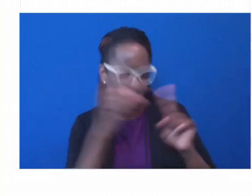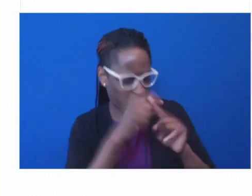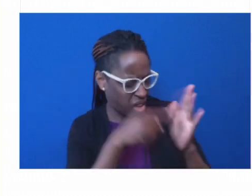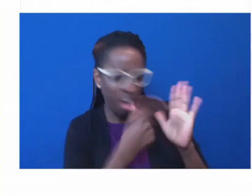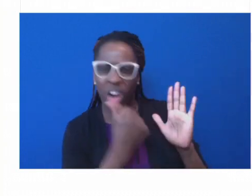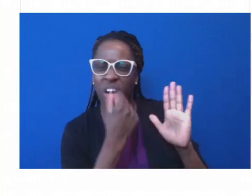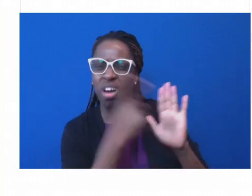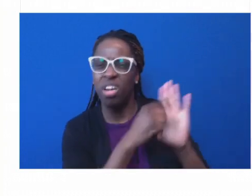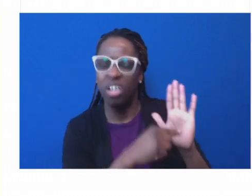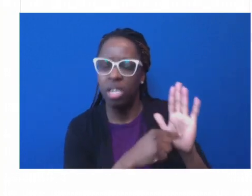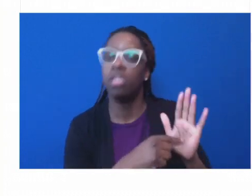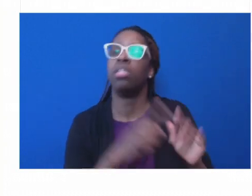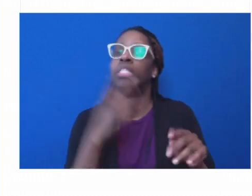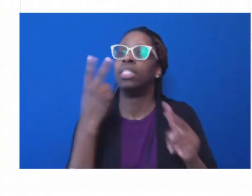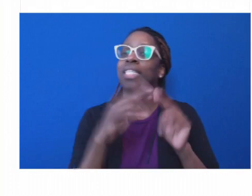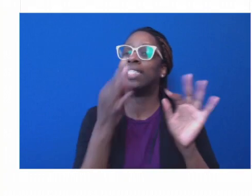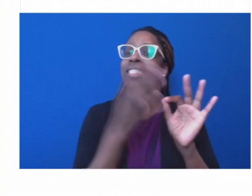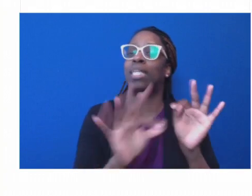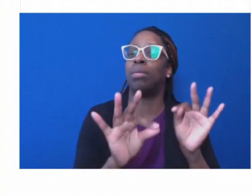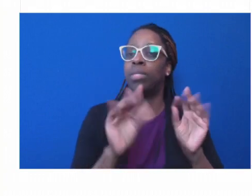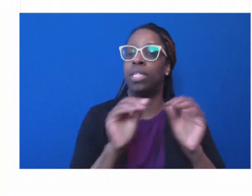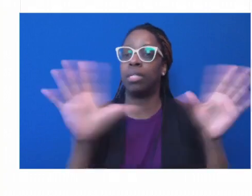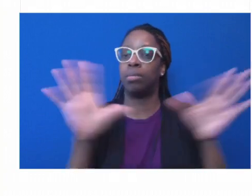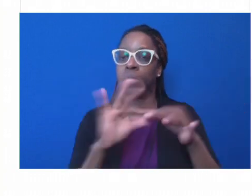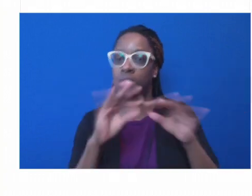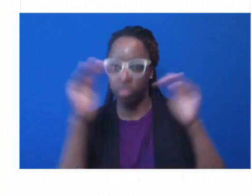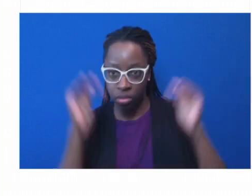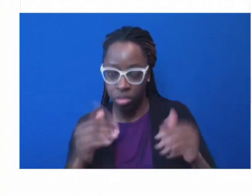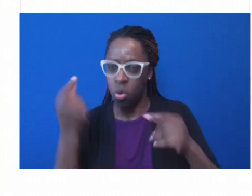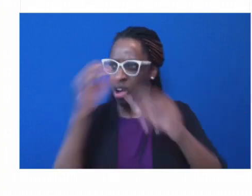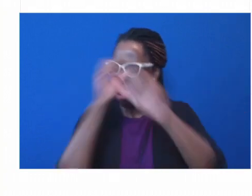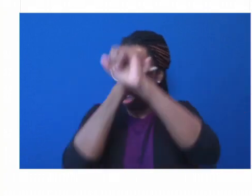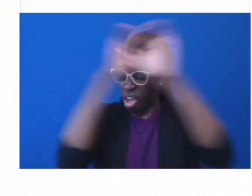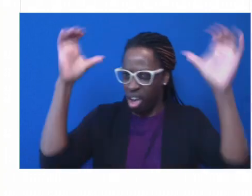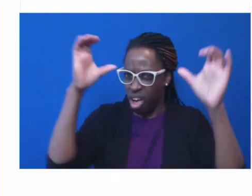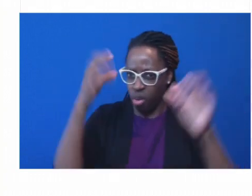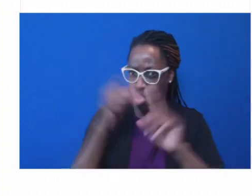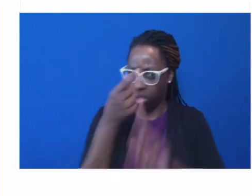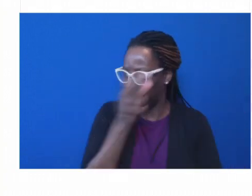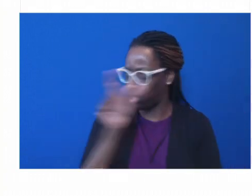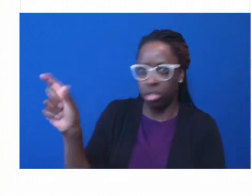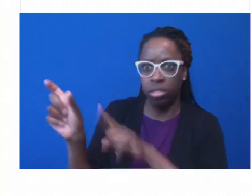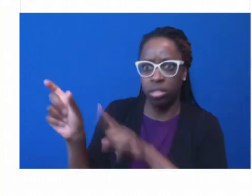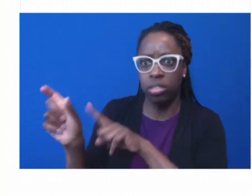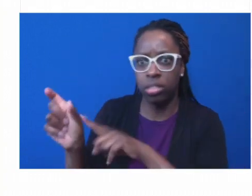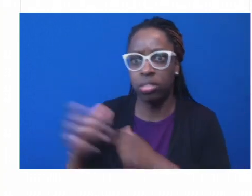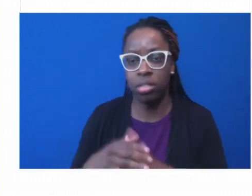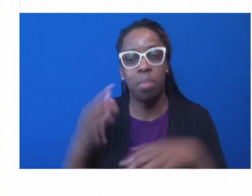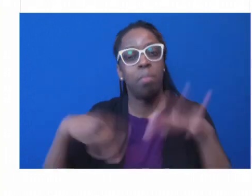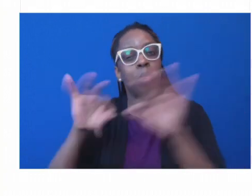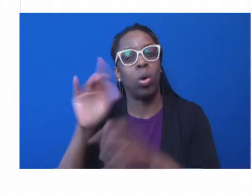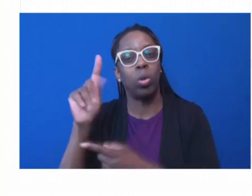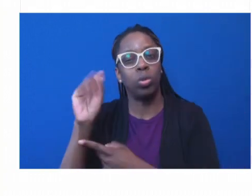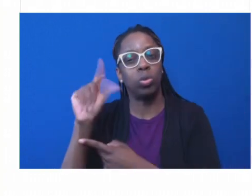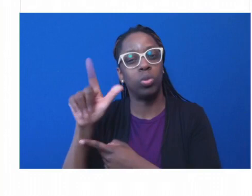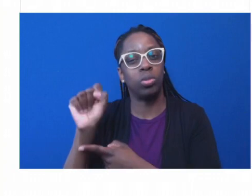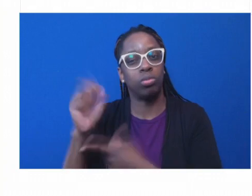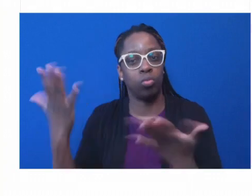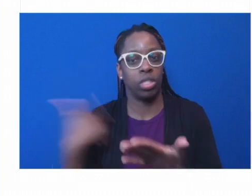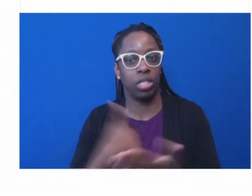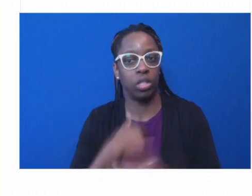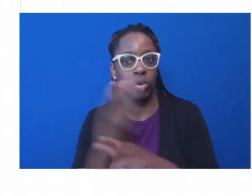relational tools that will equip civil society organizations to use language that probably is not always as comfortable